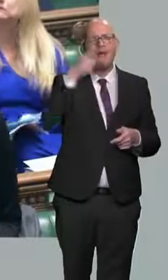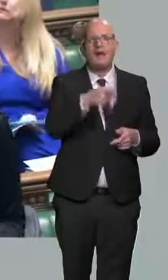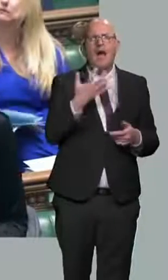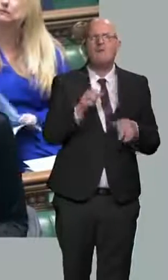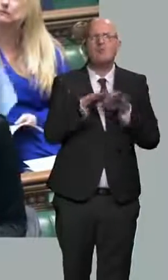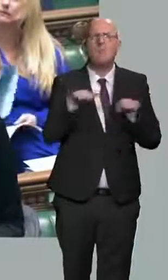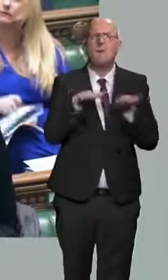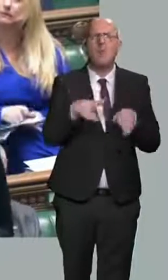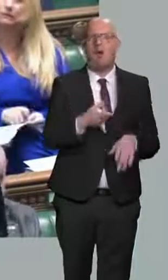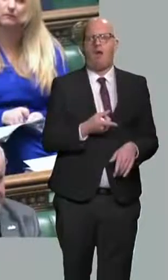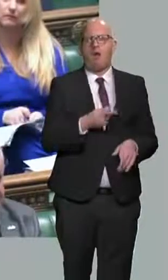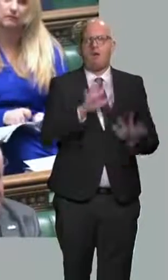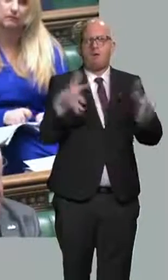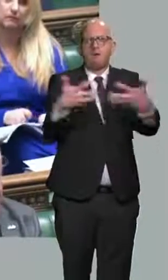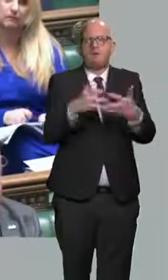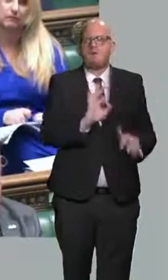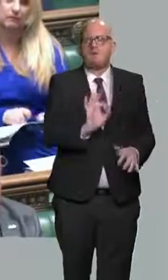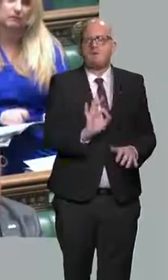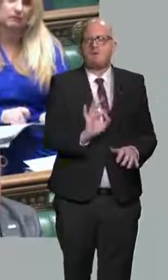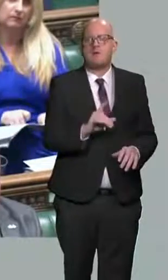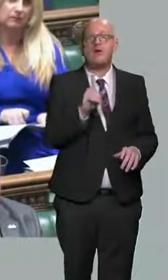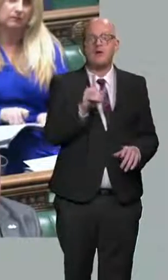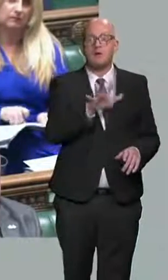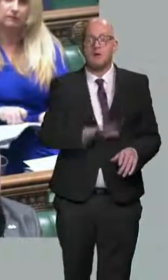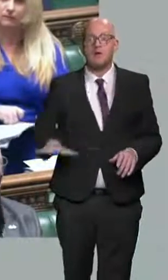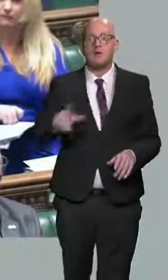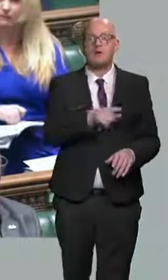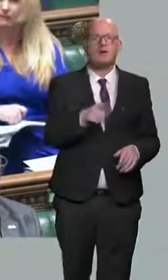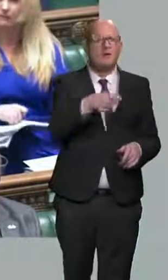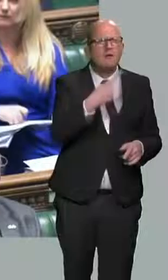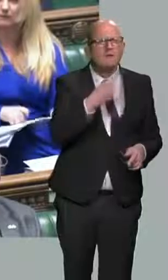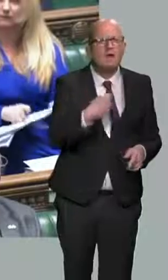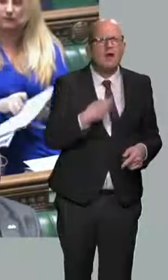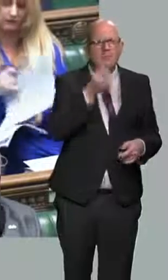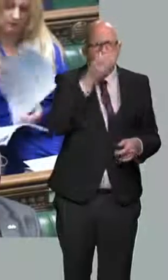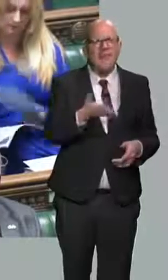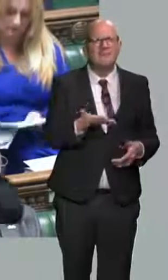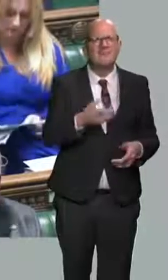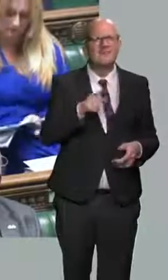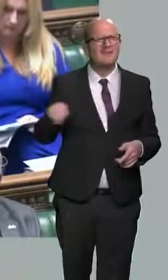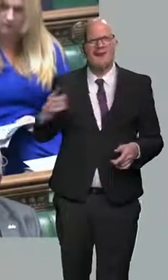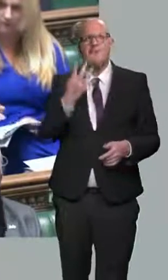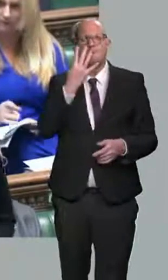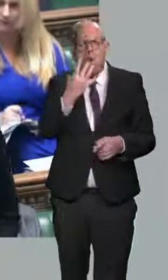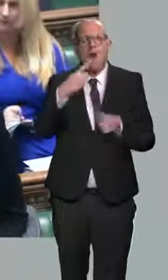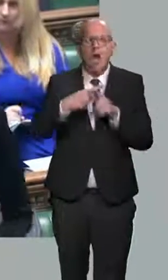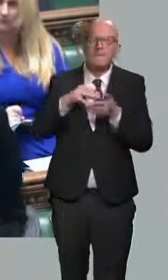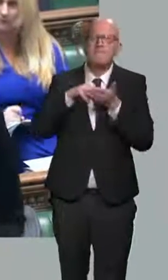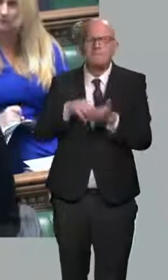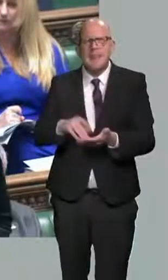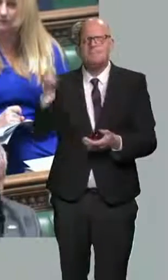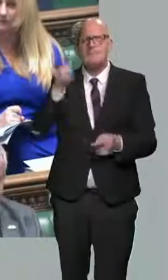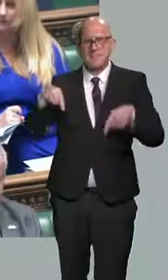but 4.5 million people across these islands. She says it is pathetic. Four and a half million people across